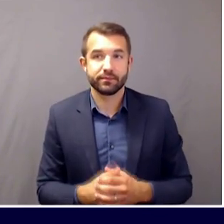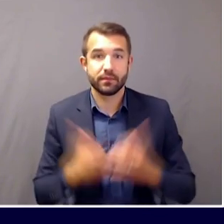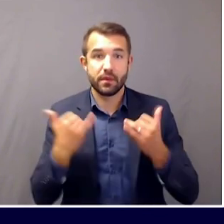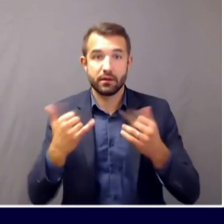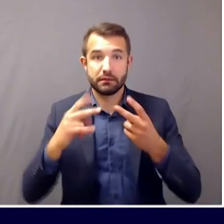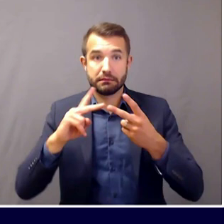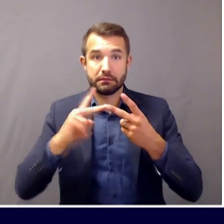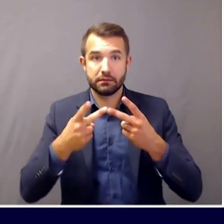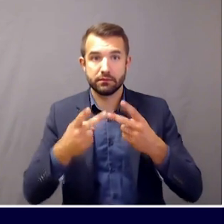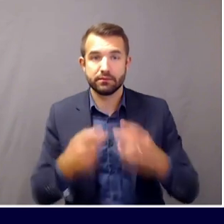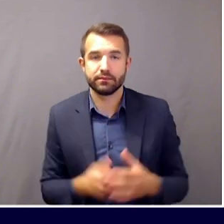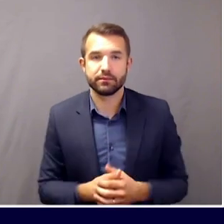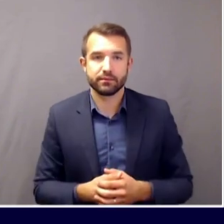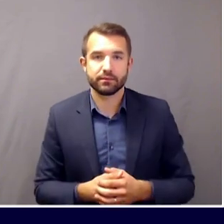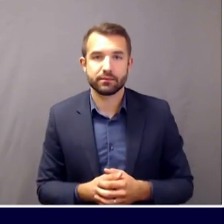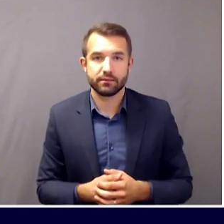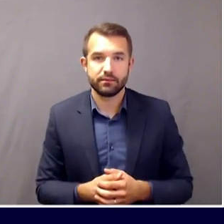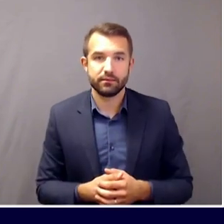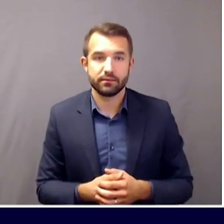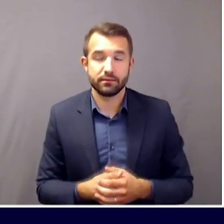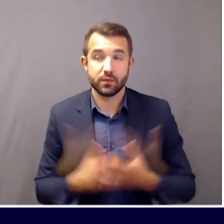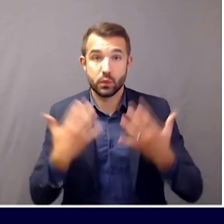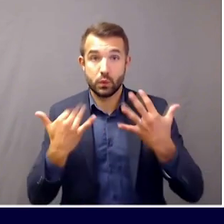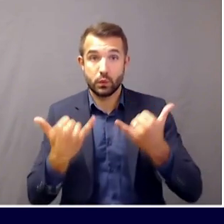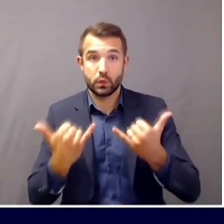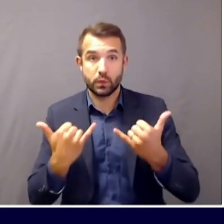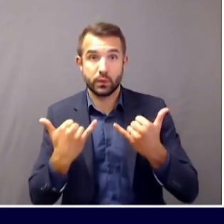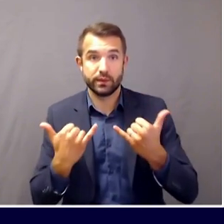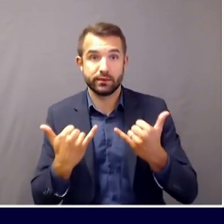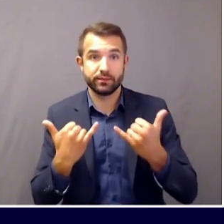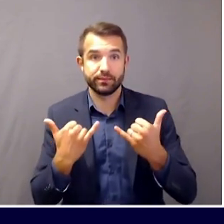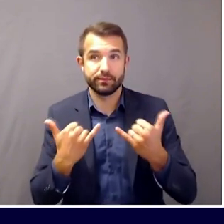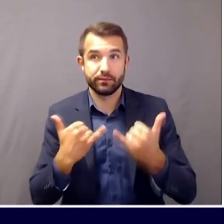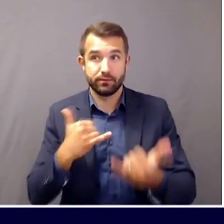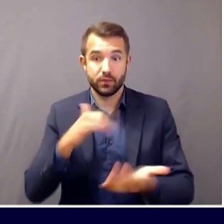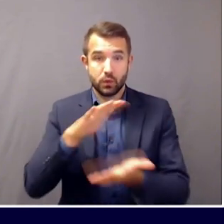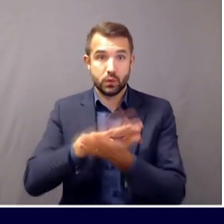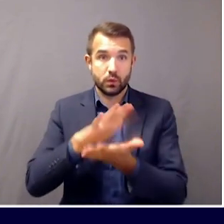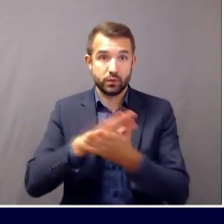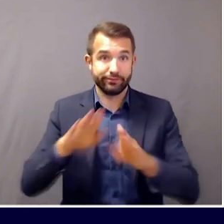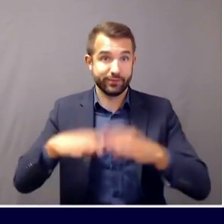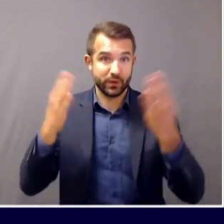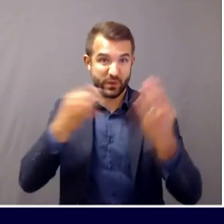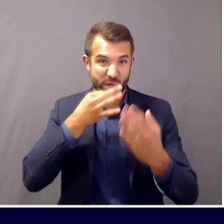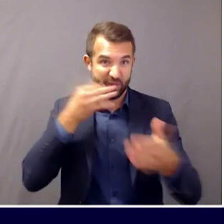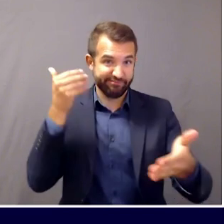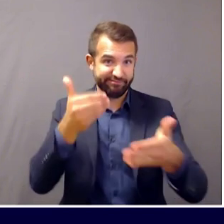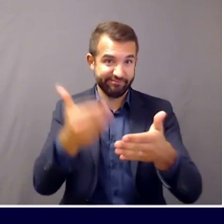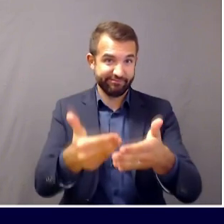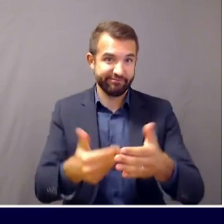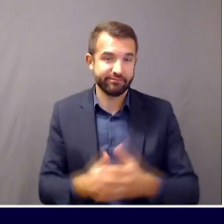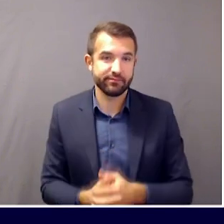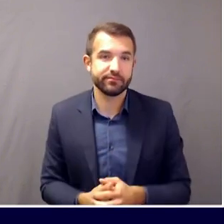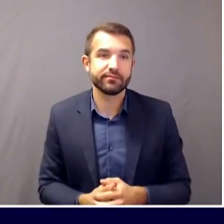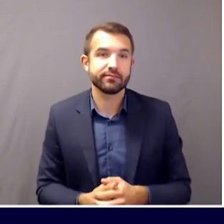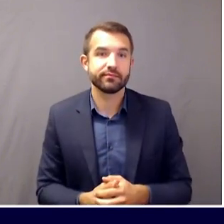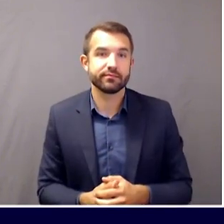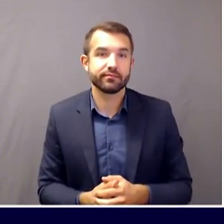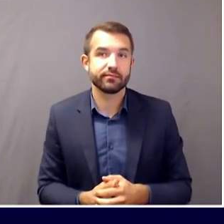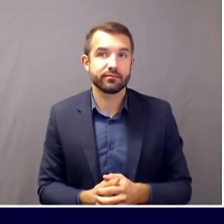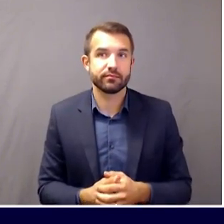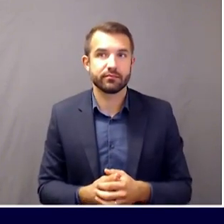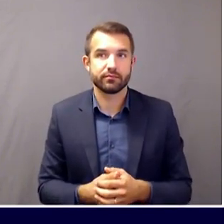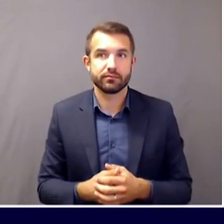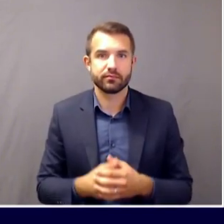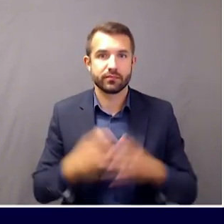we're at this point where schools will be opening soon and colder weather will be coming